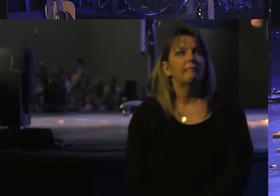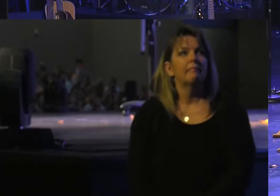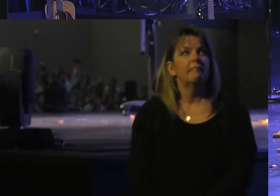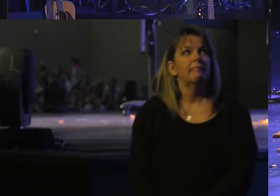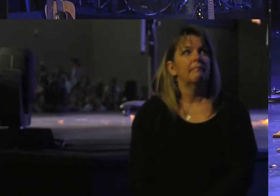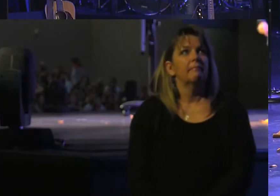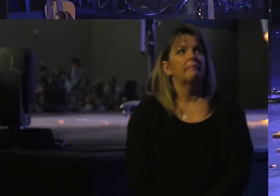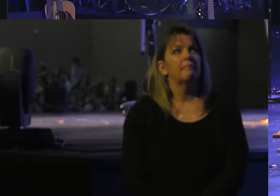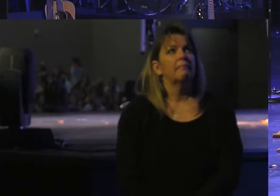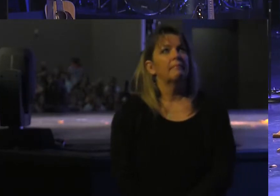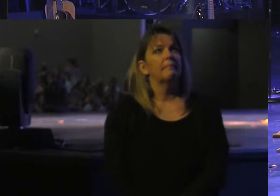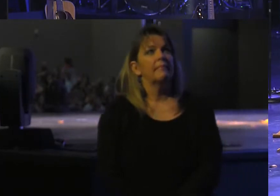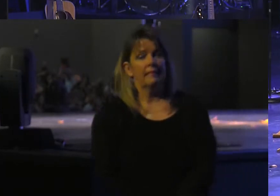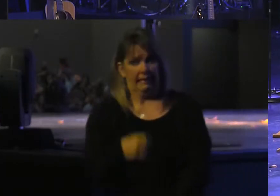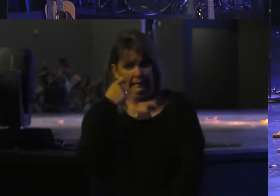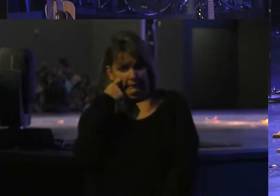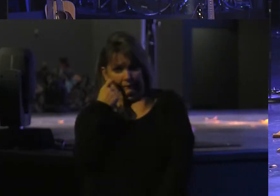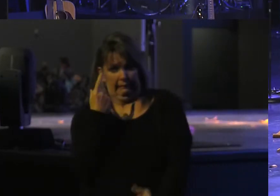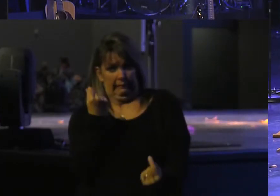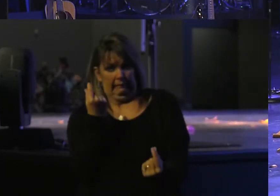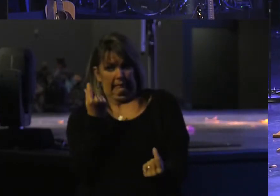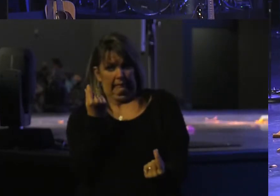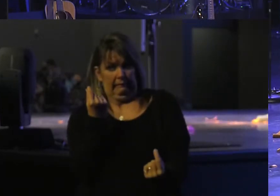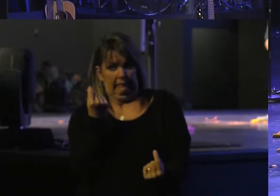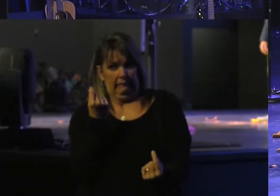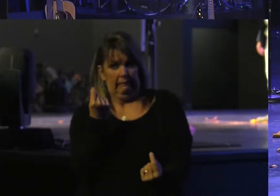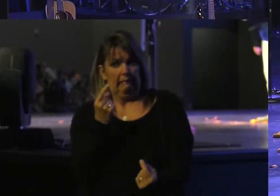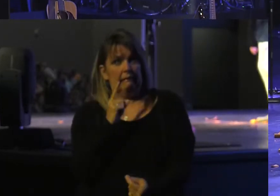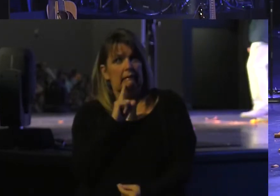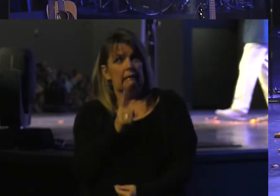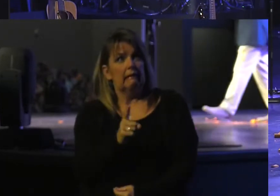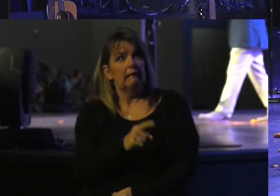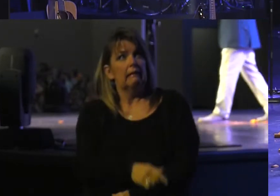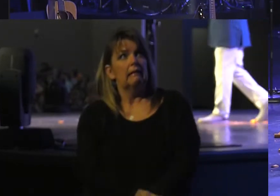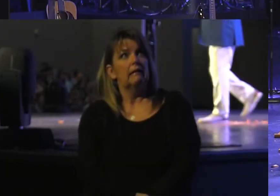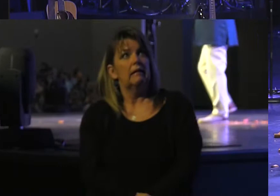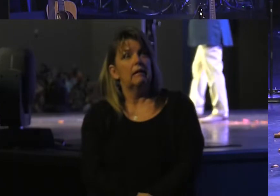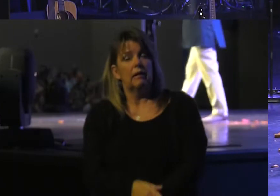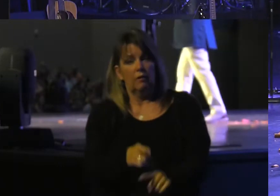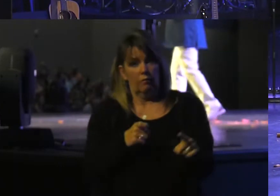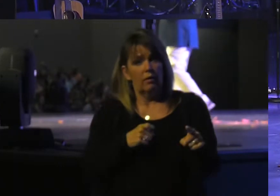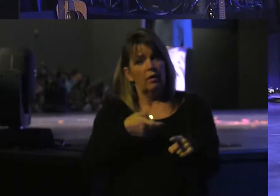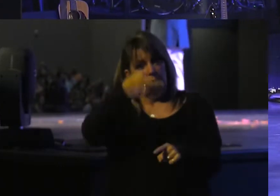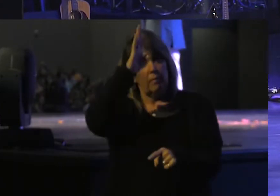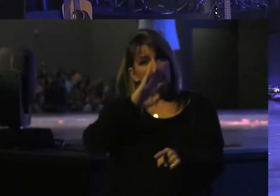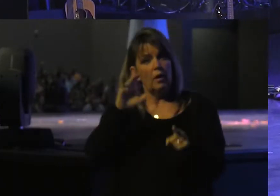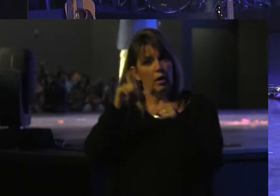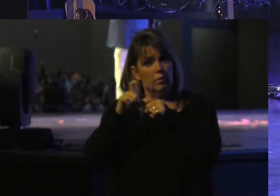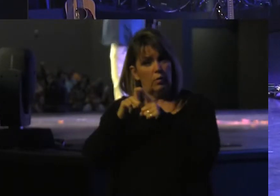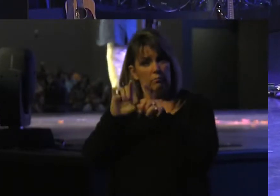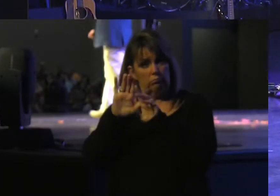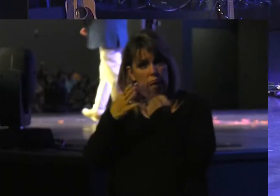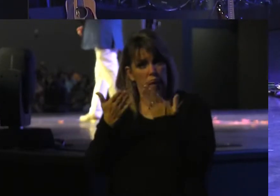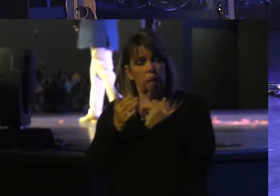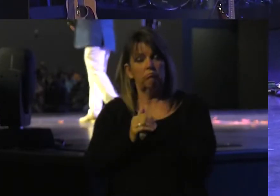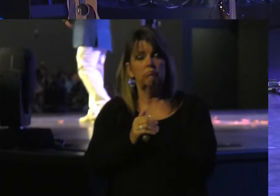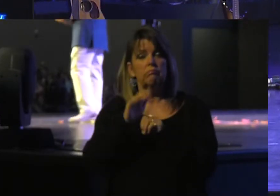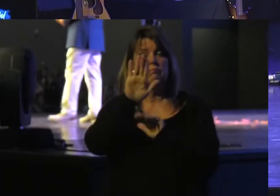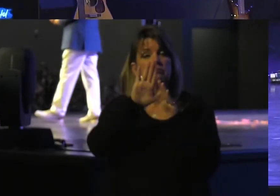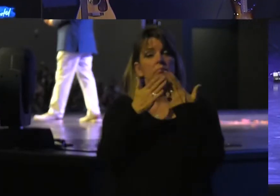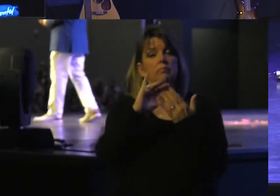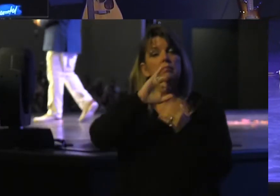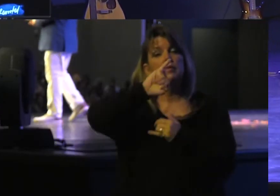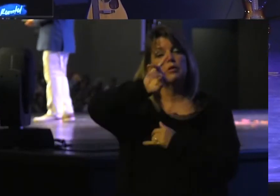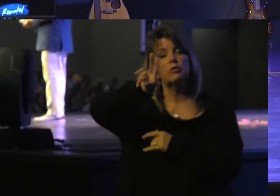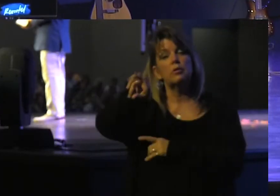Did you know what I just did actually comes directly from the Word of God? Take your Bible to